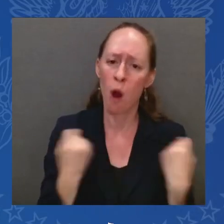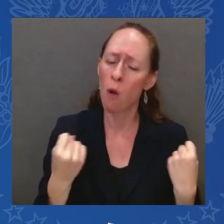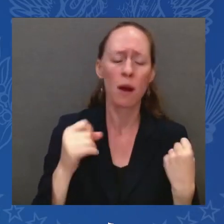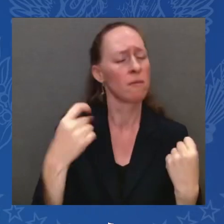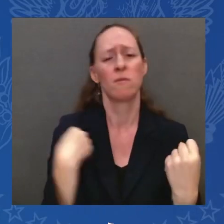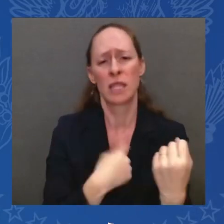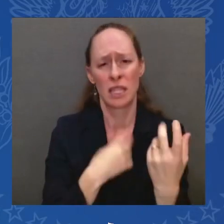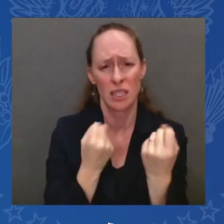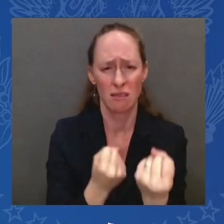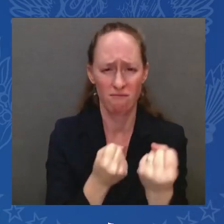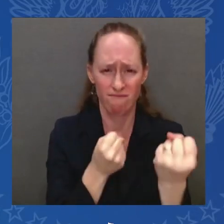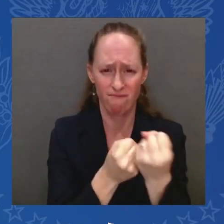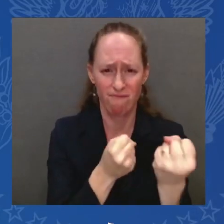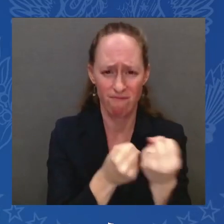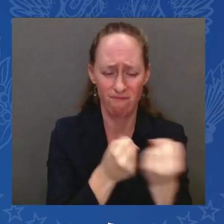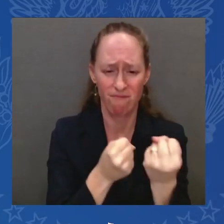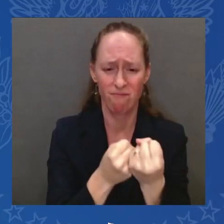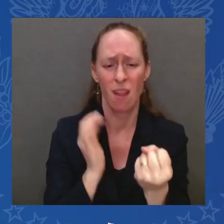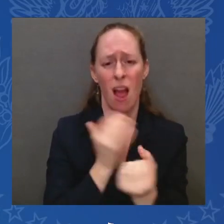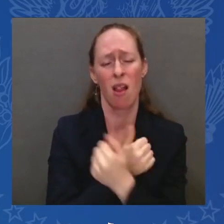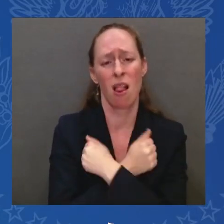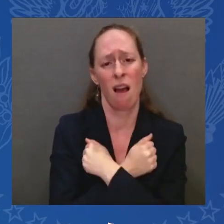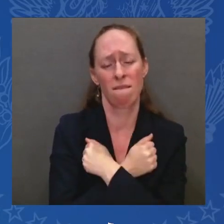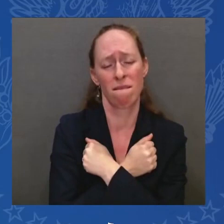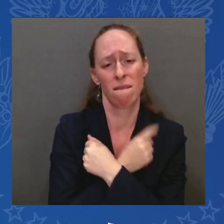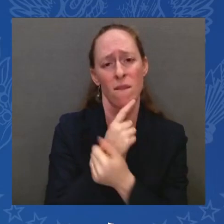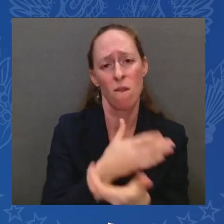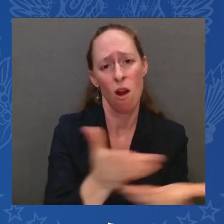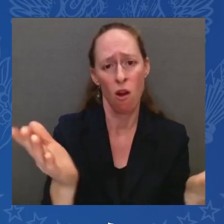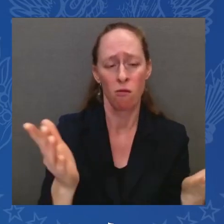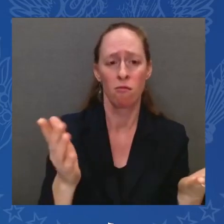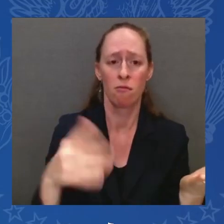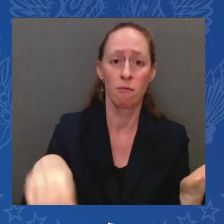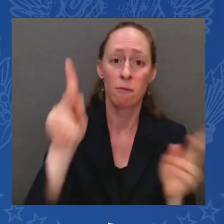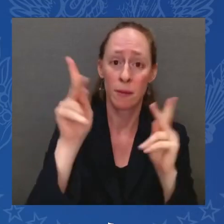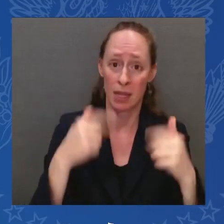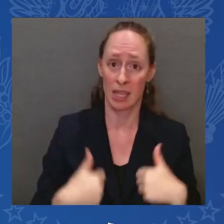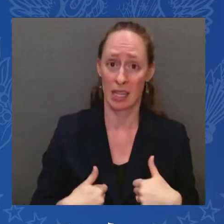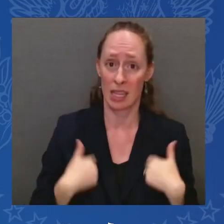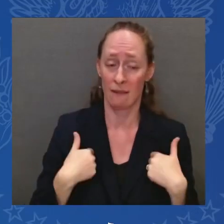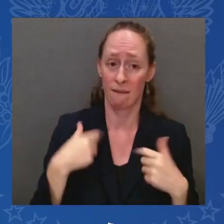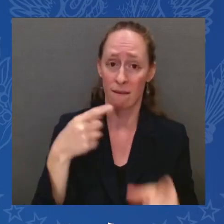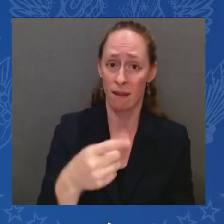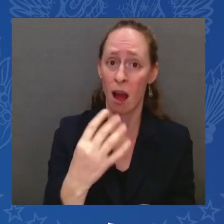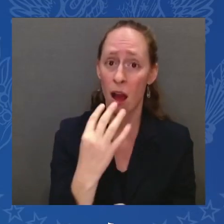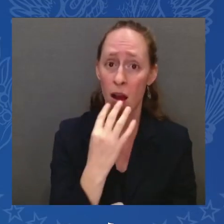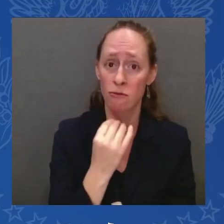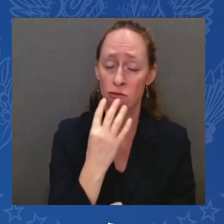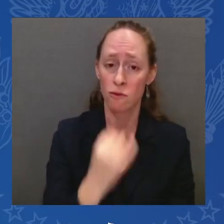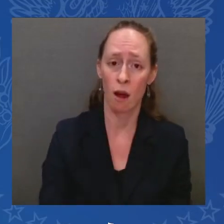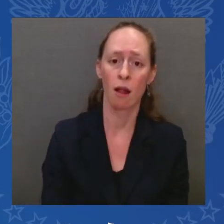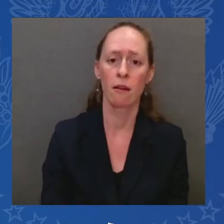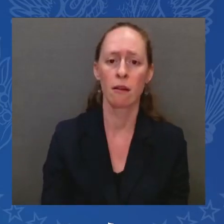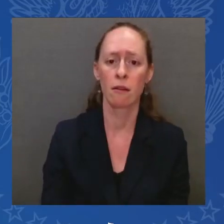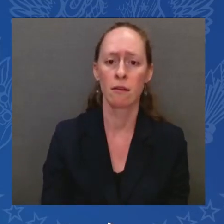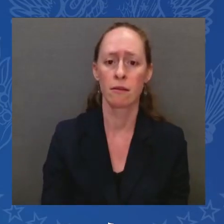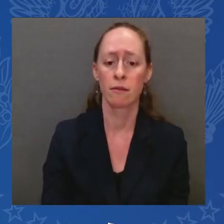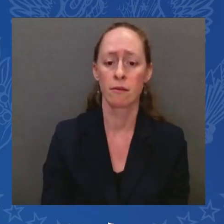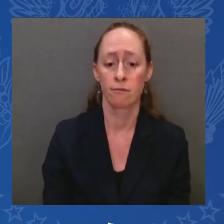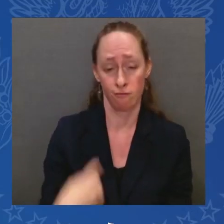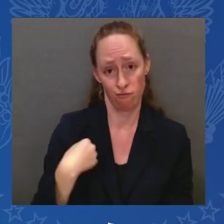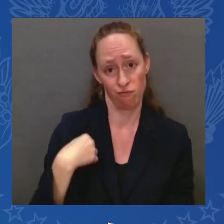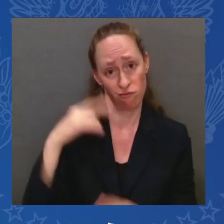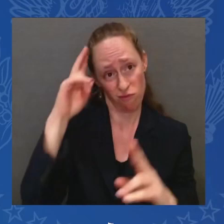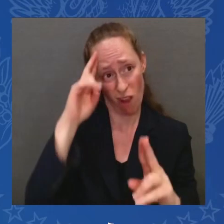honored to be with all of you today as an American, as a patriot who loves this country,